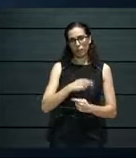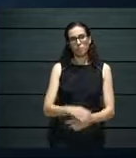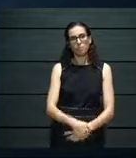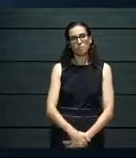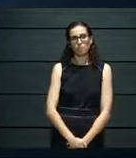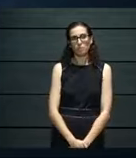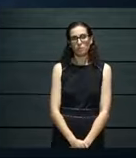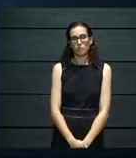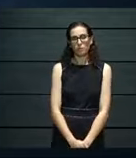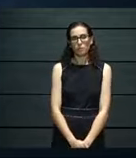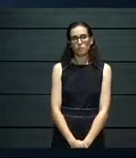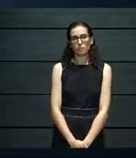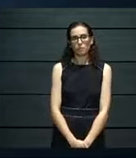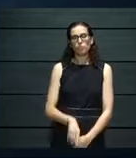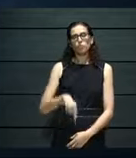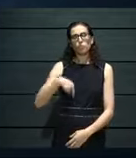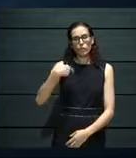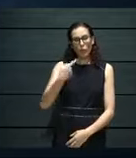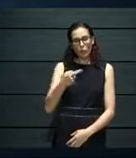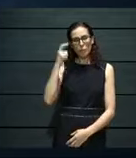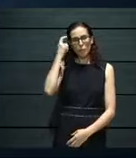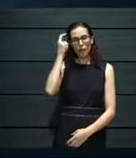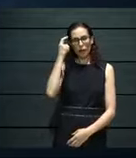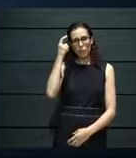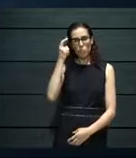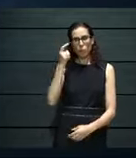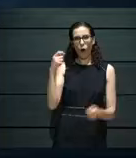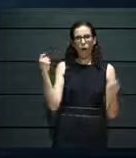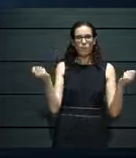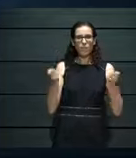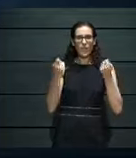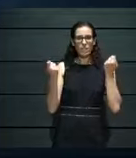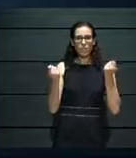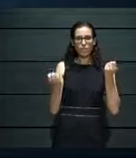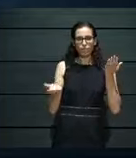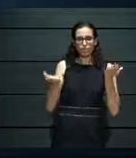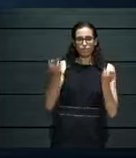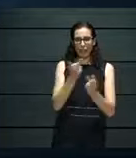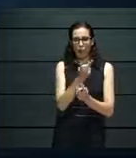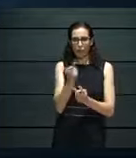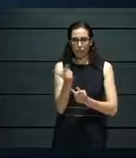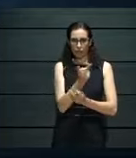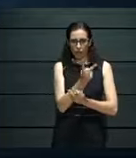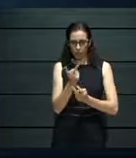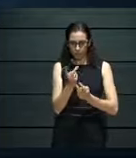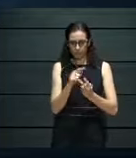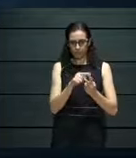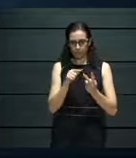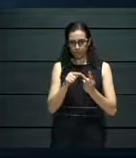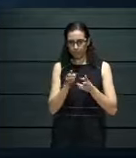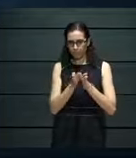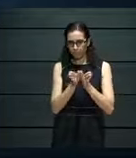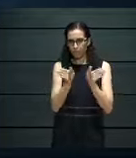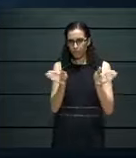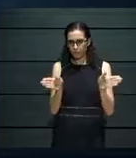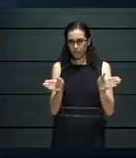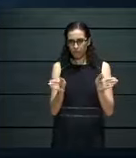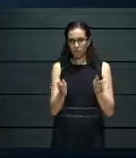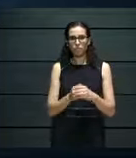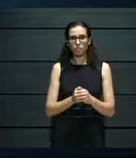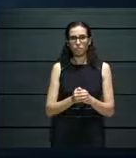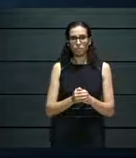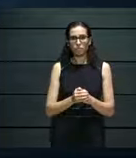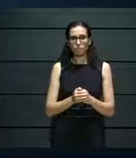So, then we came up with the idea of the hybrid festival. And this was an idea which was meant to be a version, which we